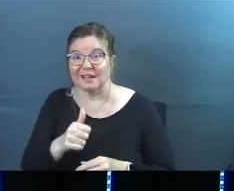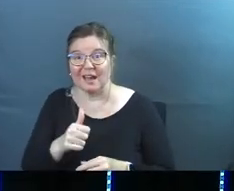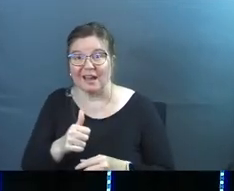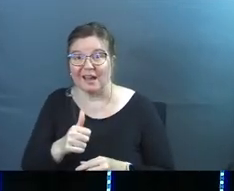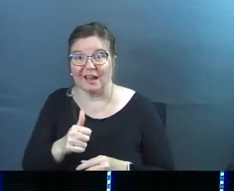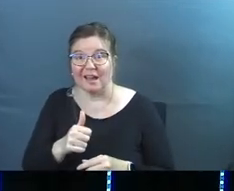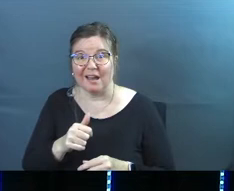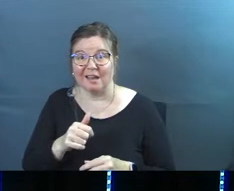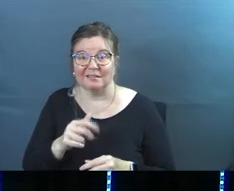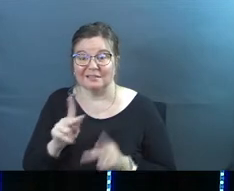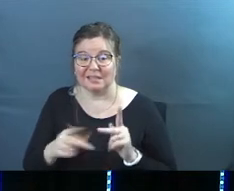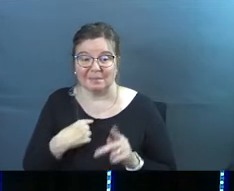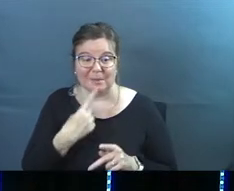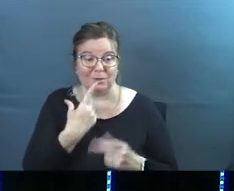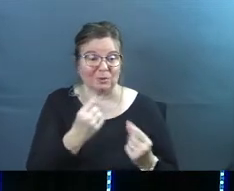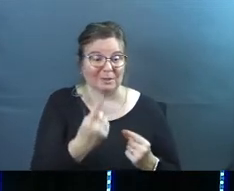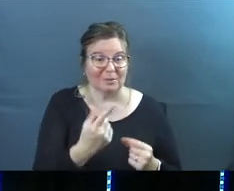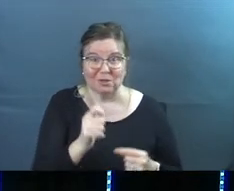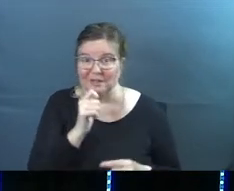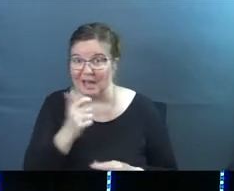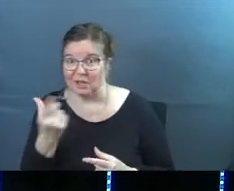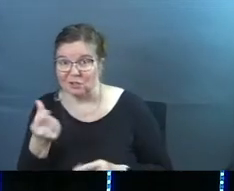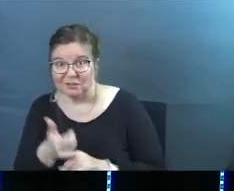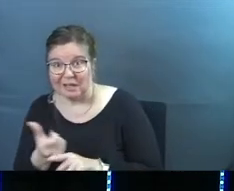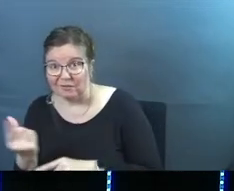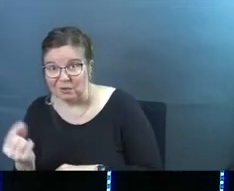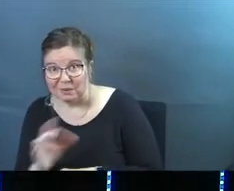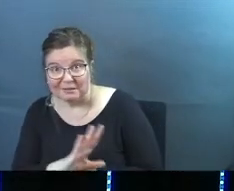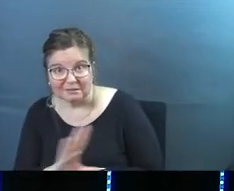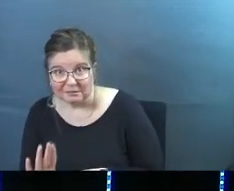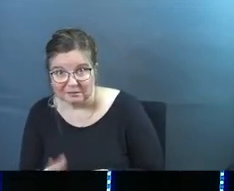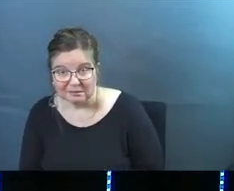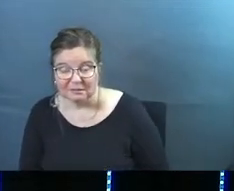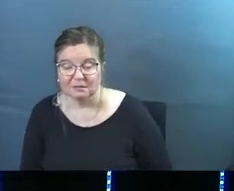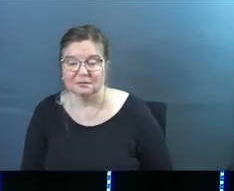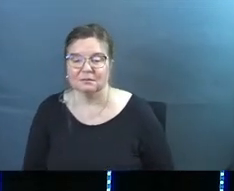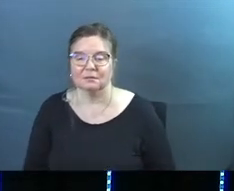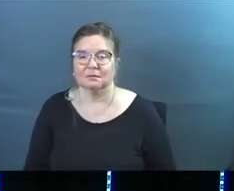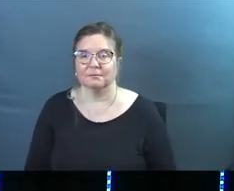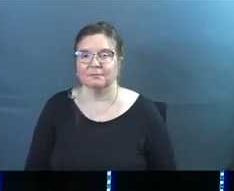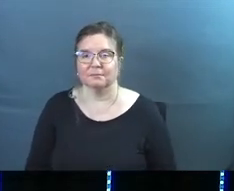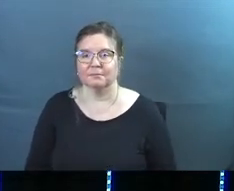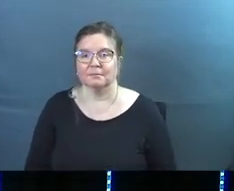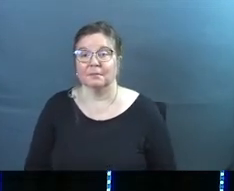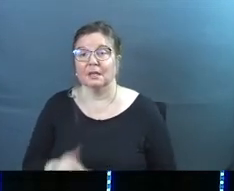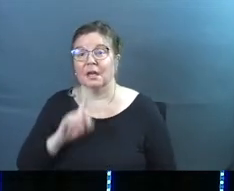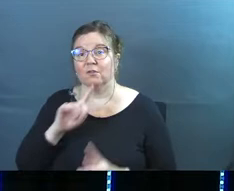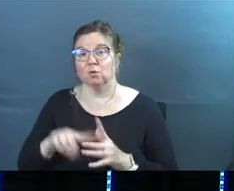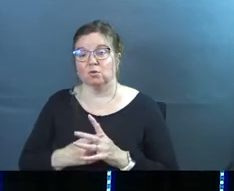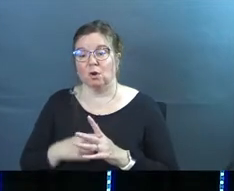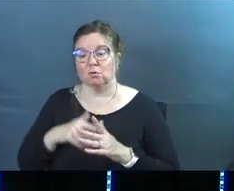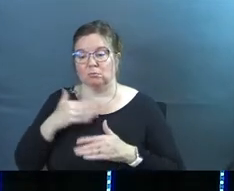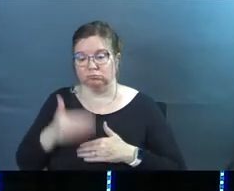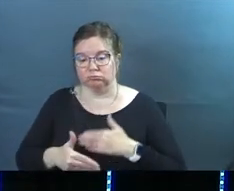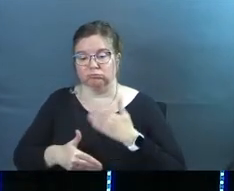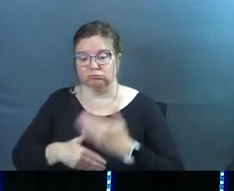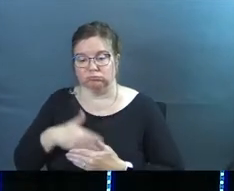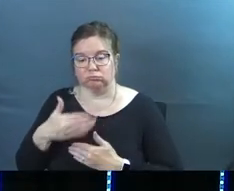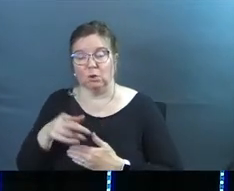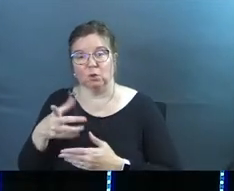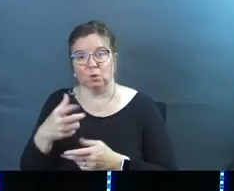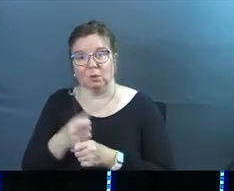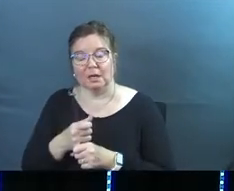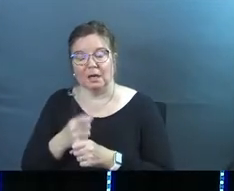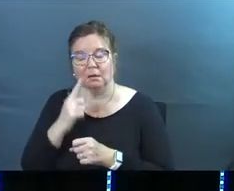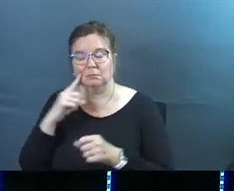a hypocrite and telling other people to do things that you're not doing at all, if you actually start to walk that path, you